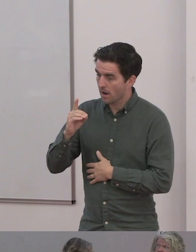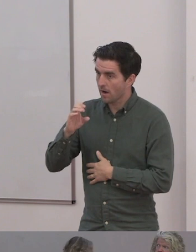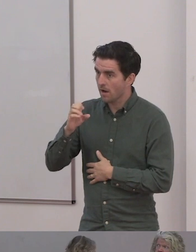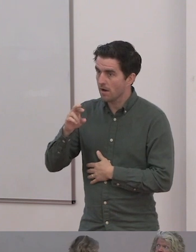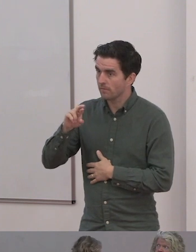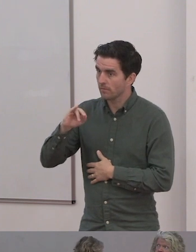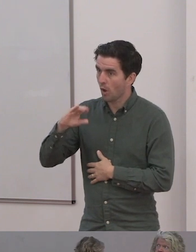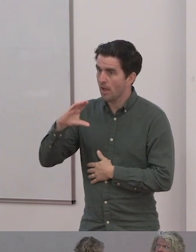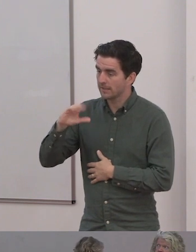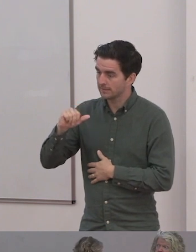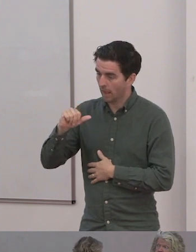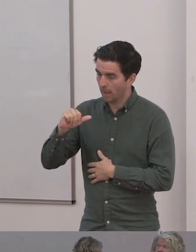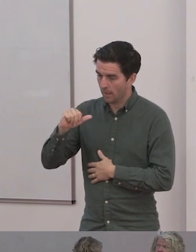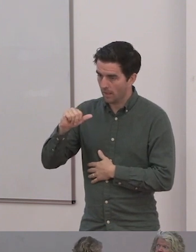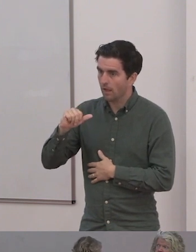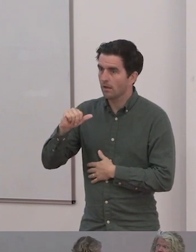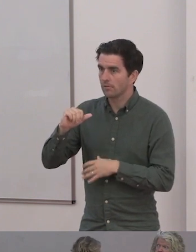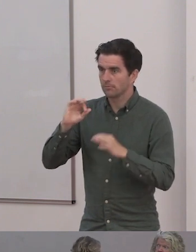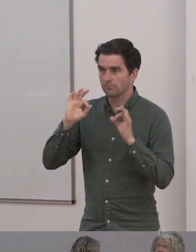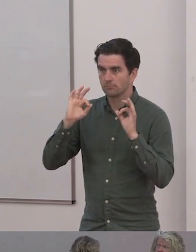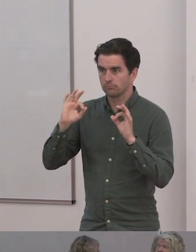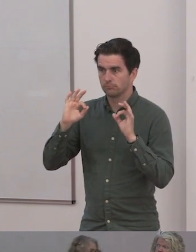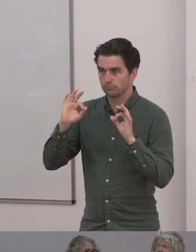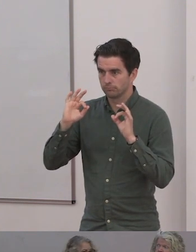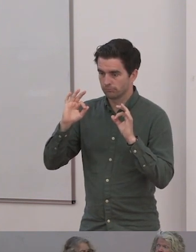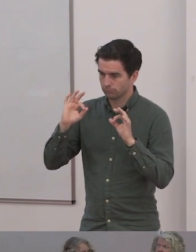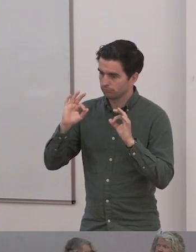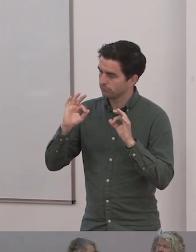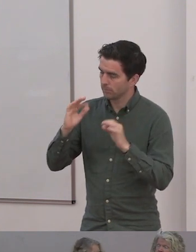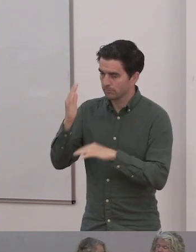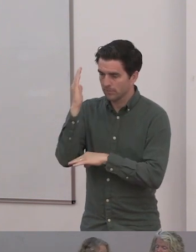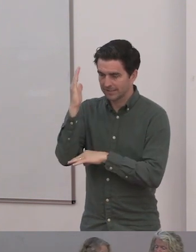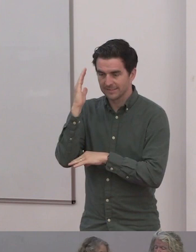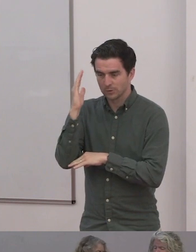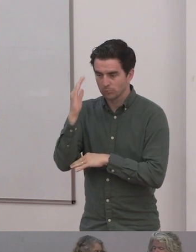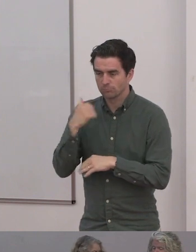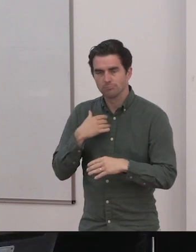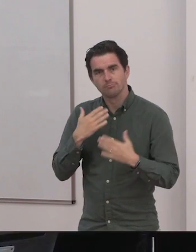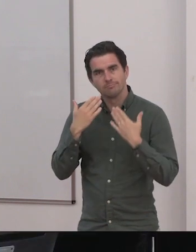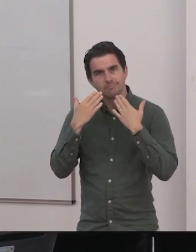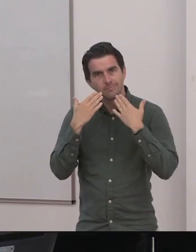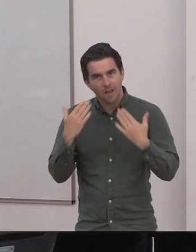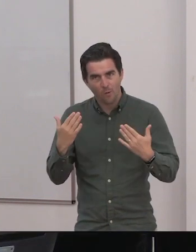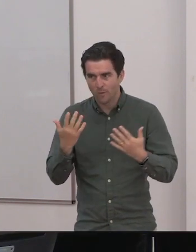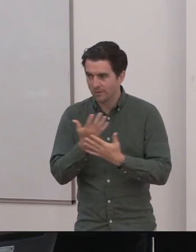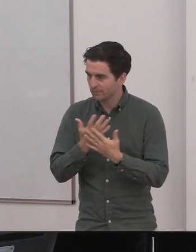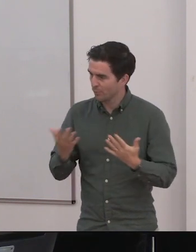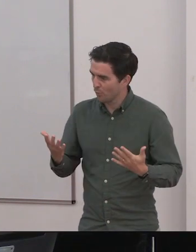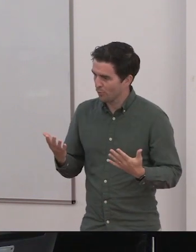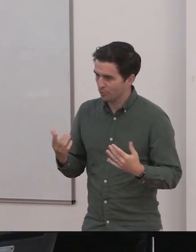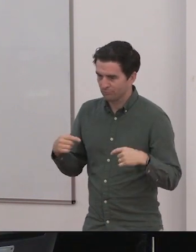work. And I suppose, again, what it does for me is it highlights, I noticed one of the challenges that you put up on the slide was that